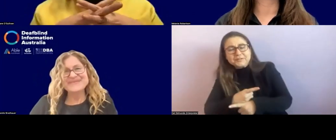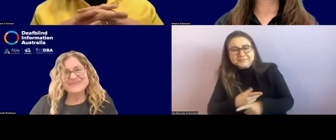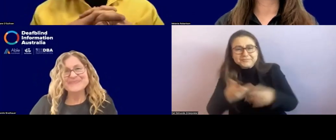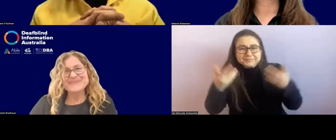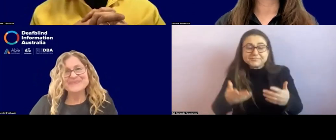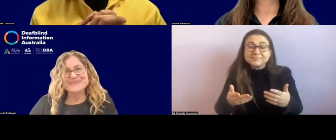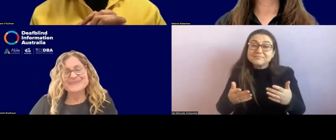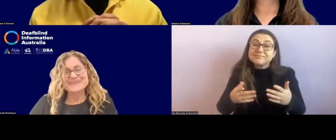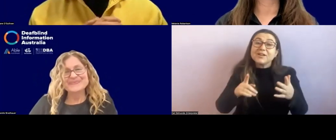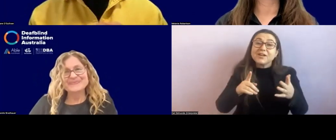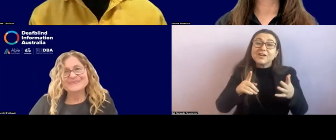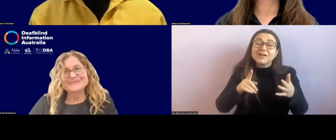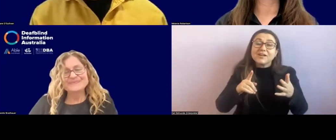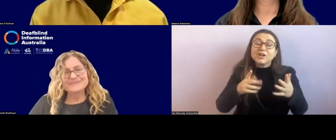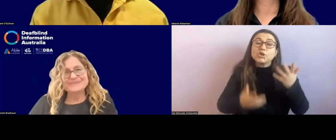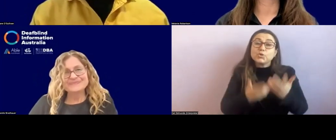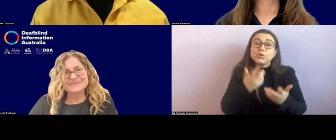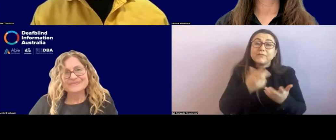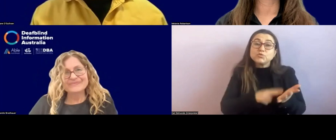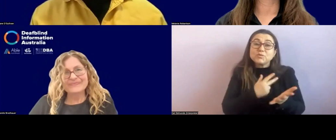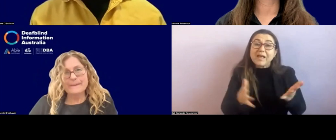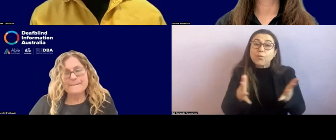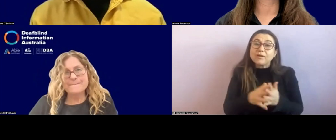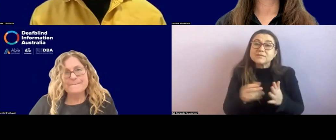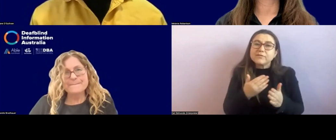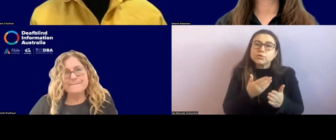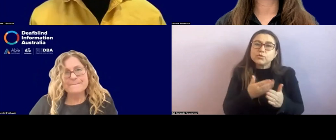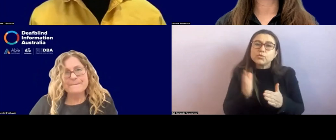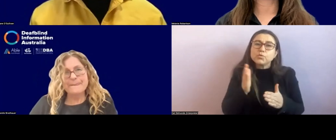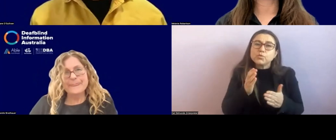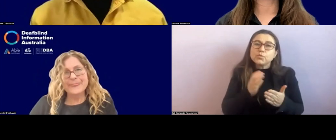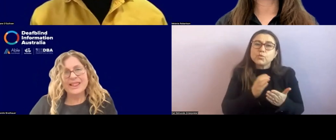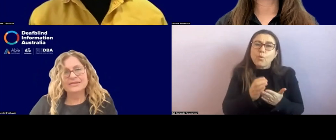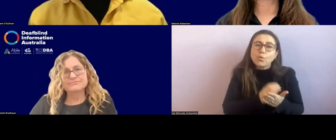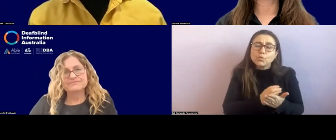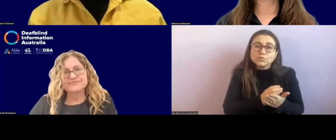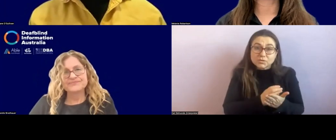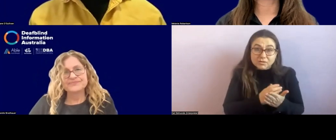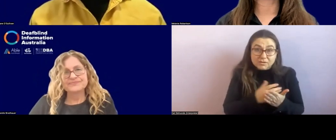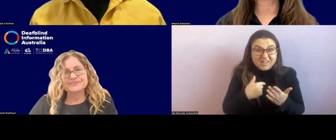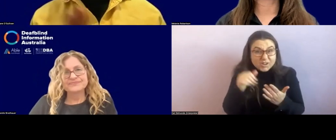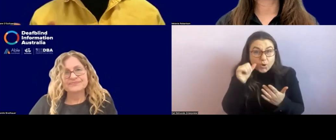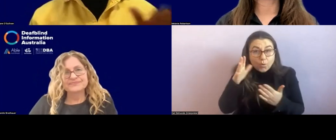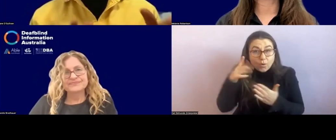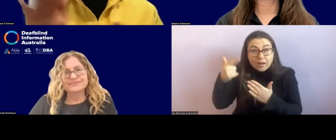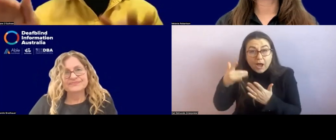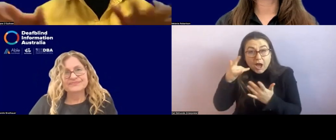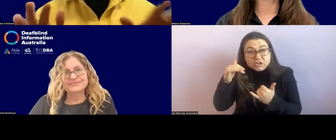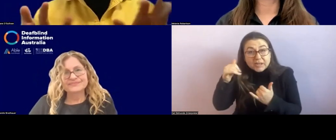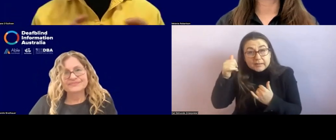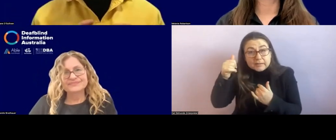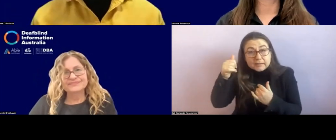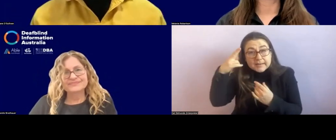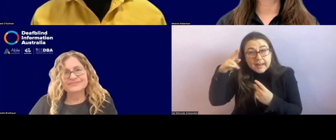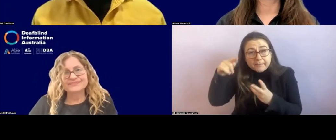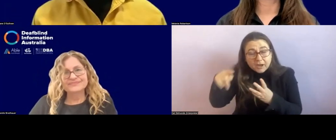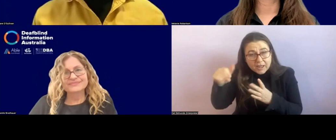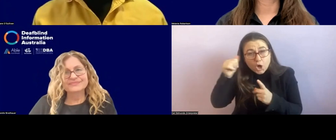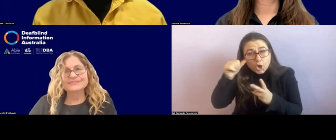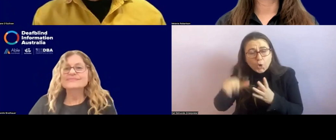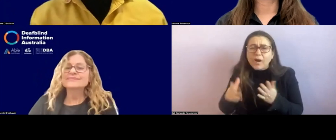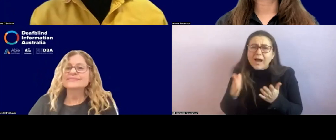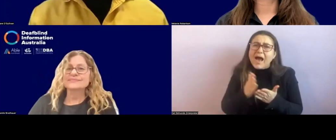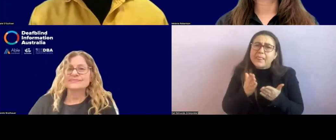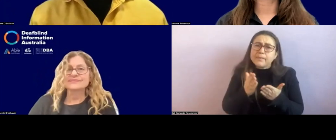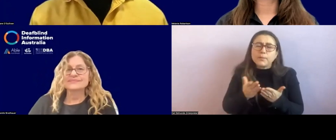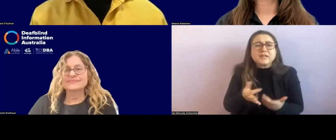uh, University of New South Wales. It's very small. Like, you know, everybody, like I checked the names as we came on and it was like, oh, I know these people. It's a very, very small